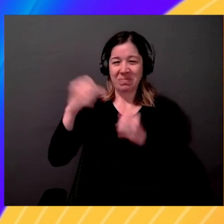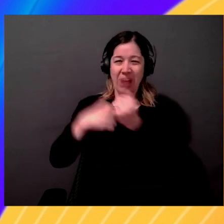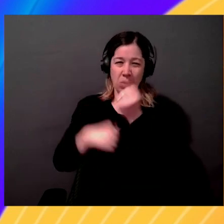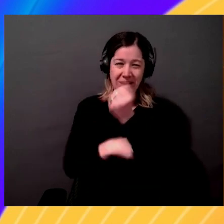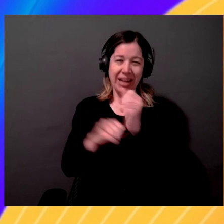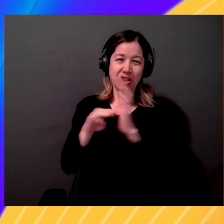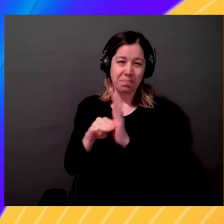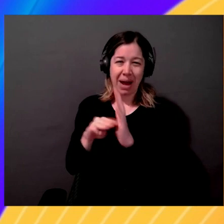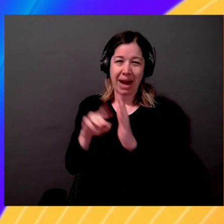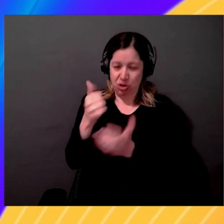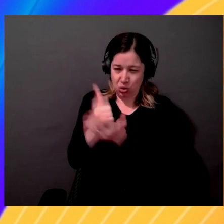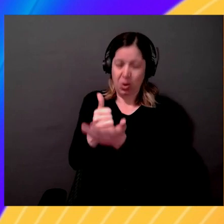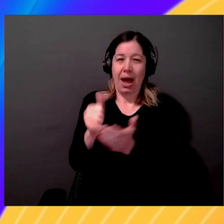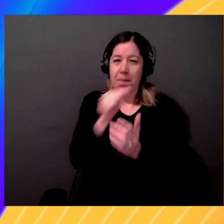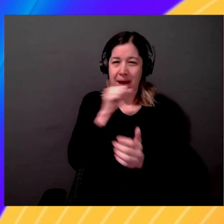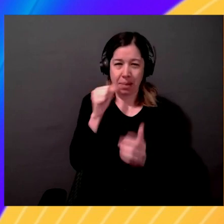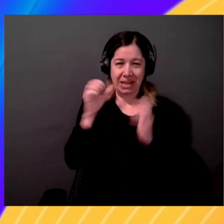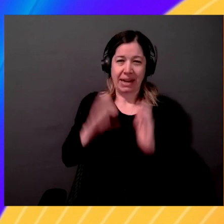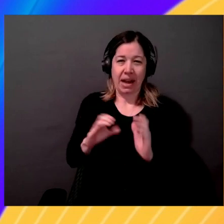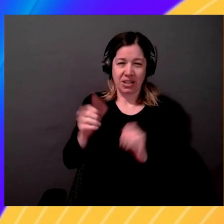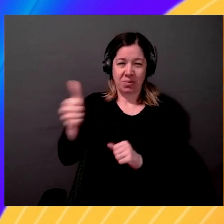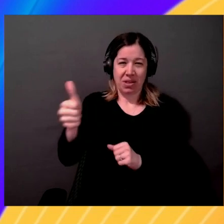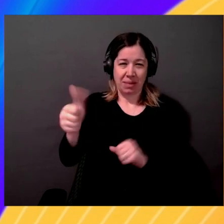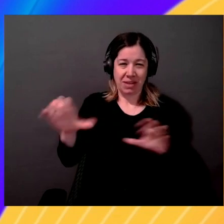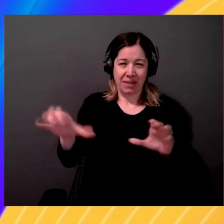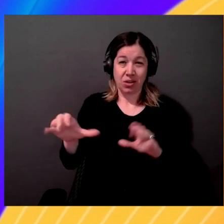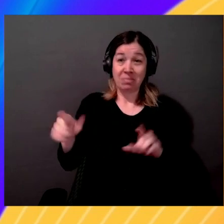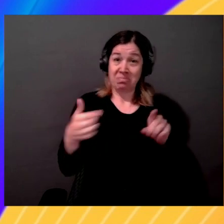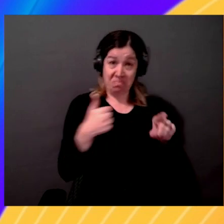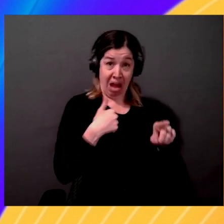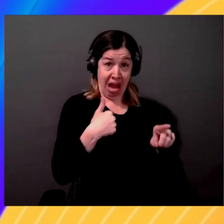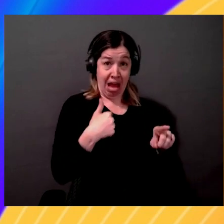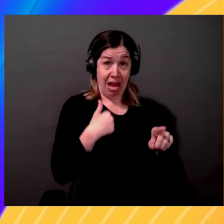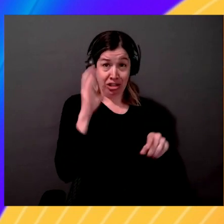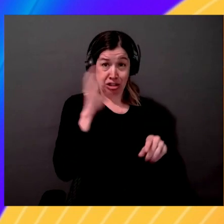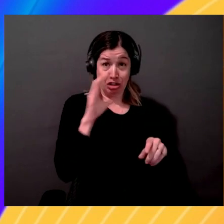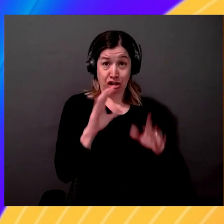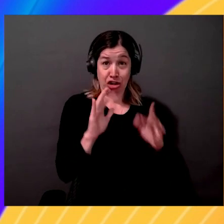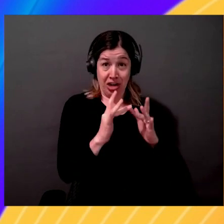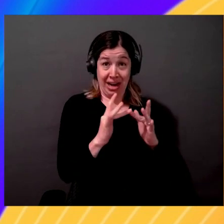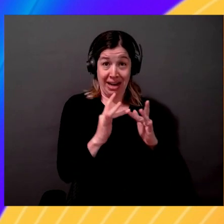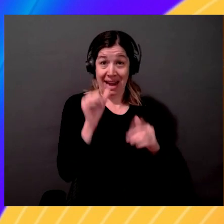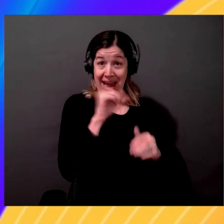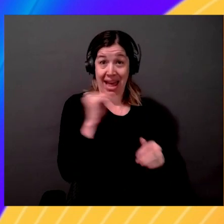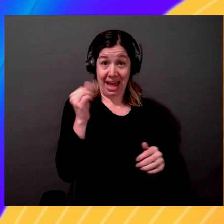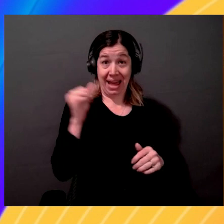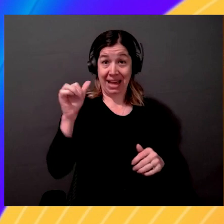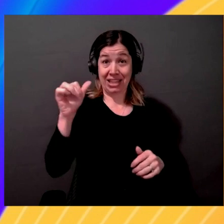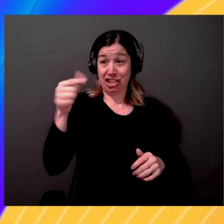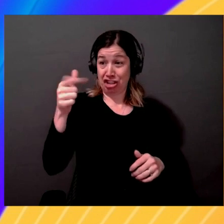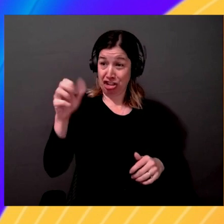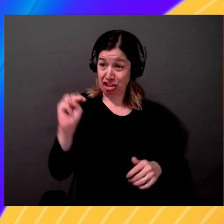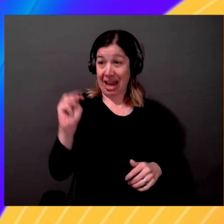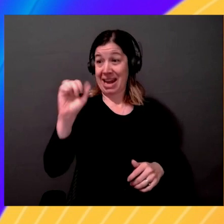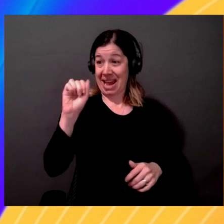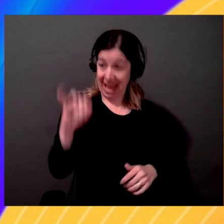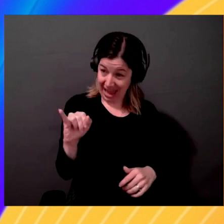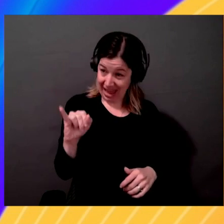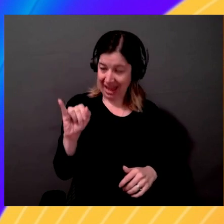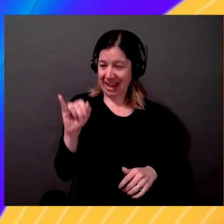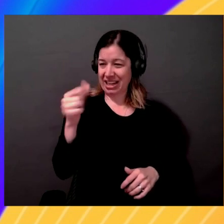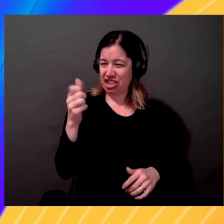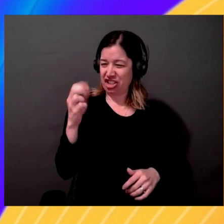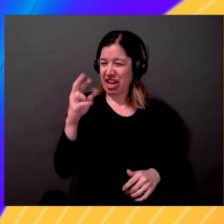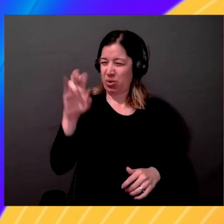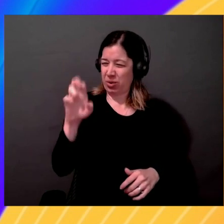I searched it on the internet, I just typed awsgenai, and it pulls up aws.amazon.com for us as generative-ai, where you can say